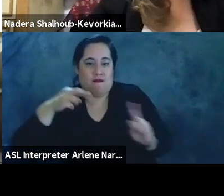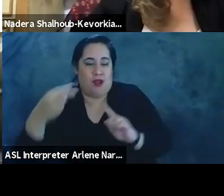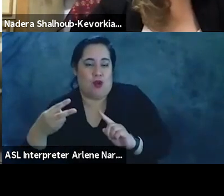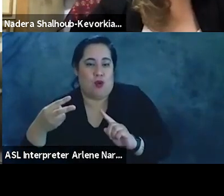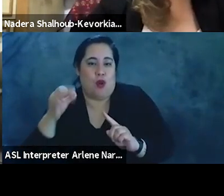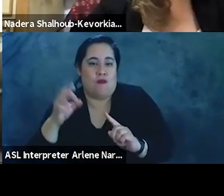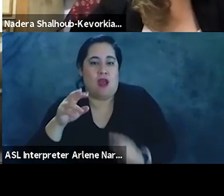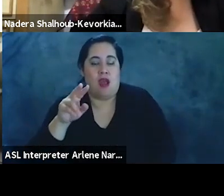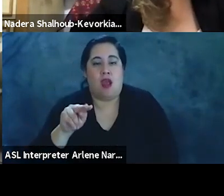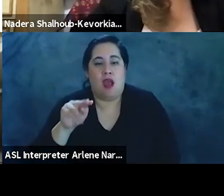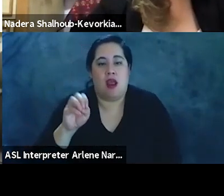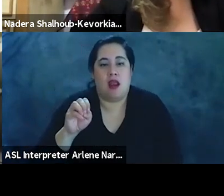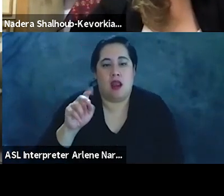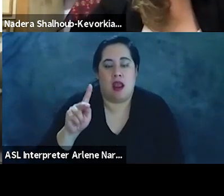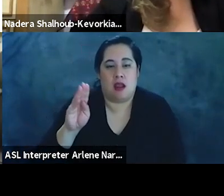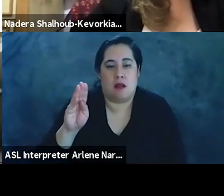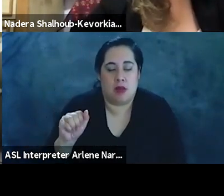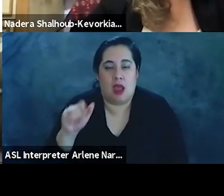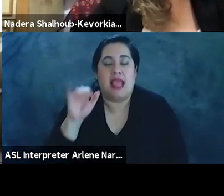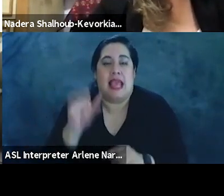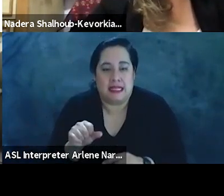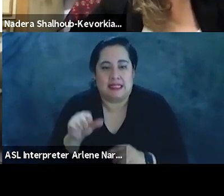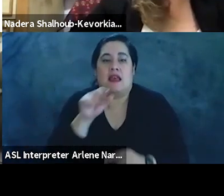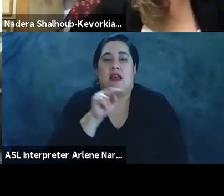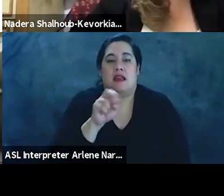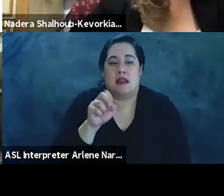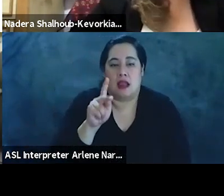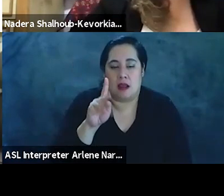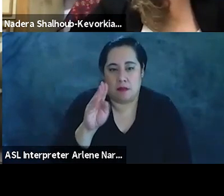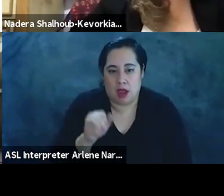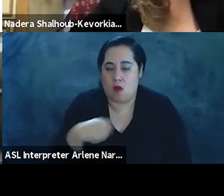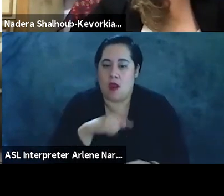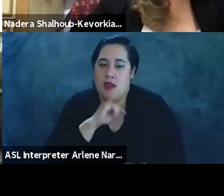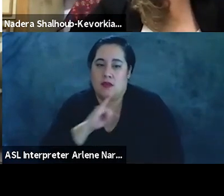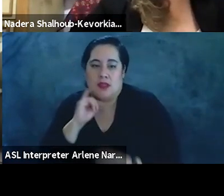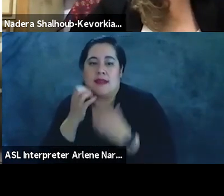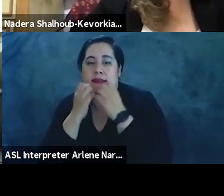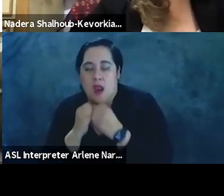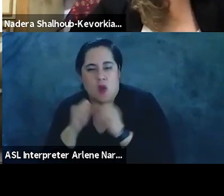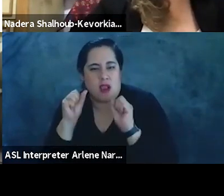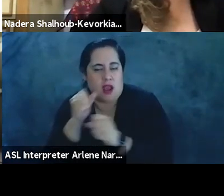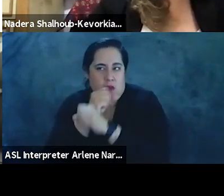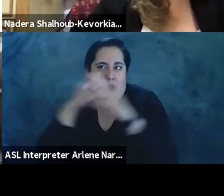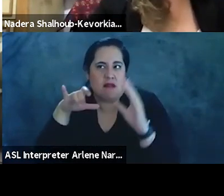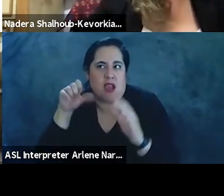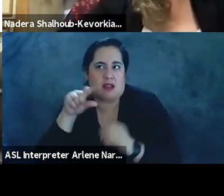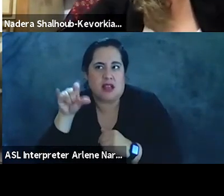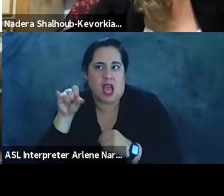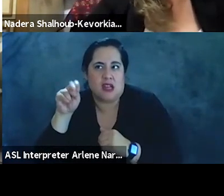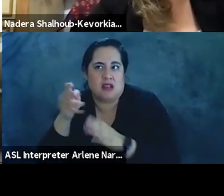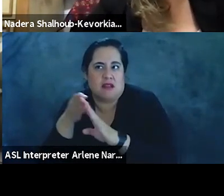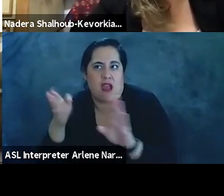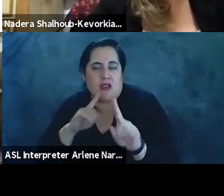the Nekba? Yes, the Nekba and we Israelis care. We can imagine a liberal Zionist answer. Yes, I recognize